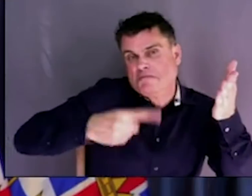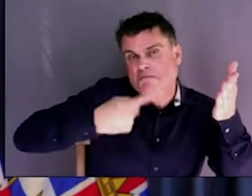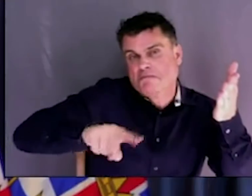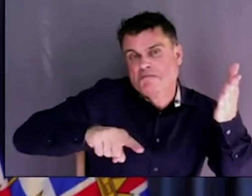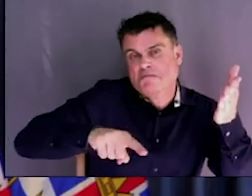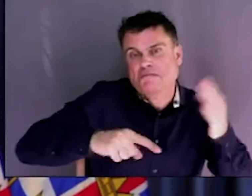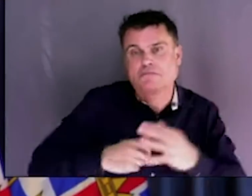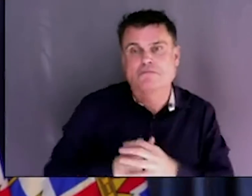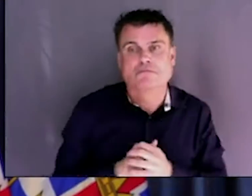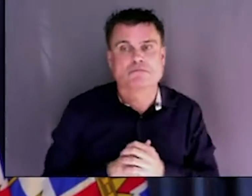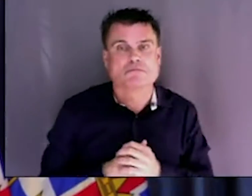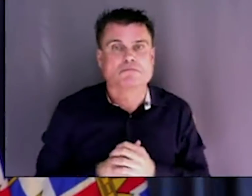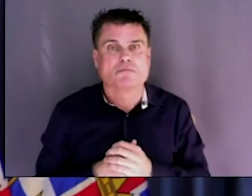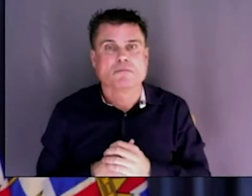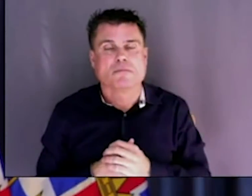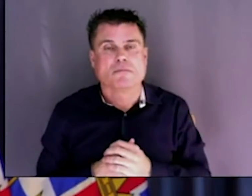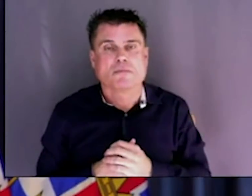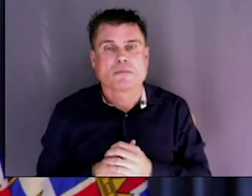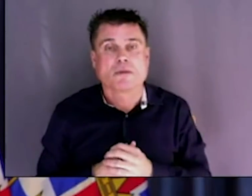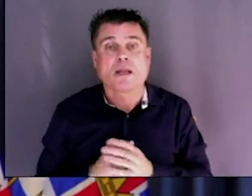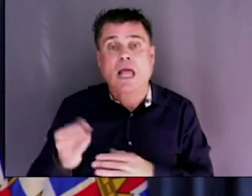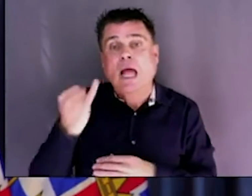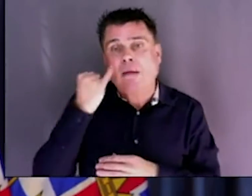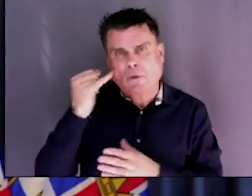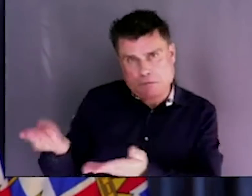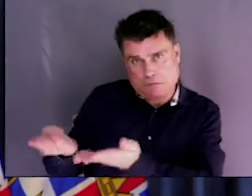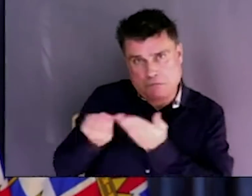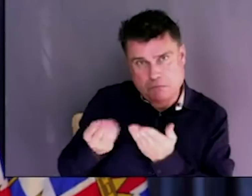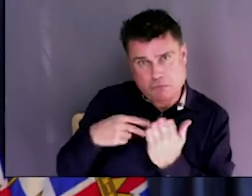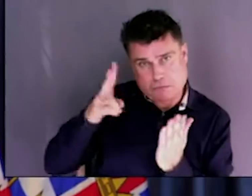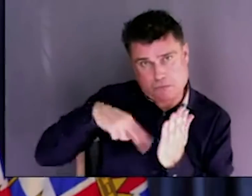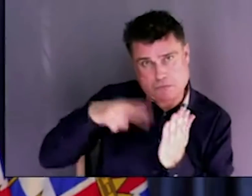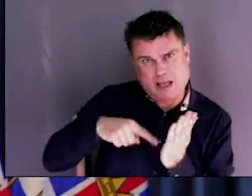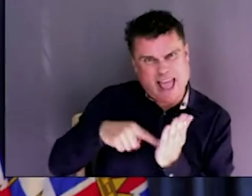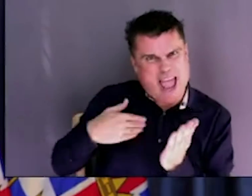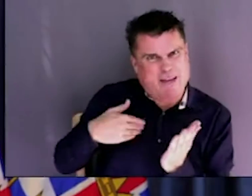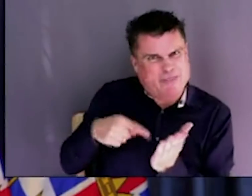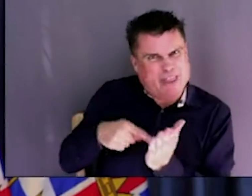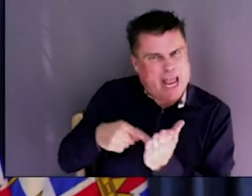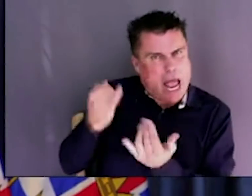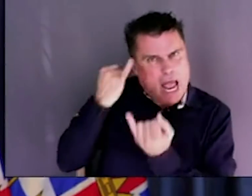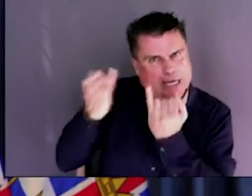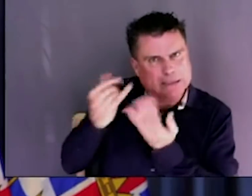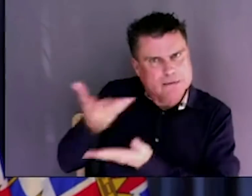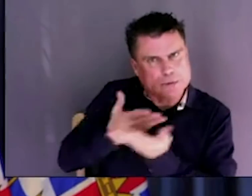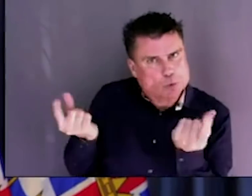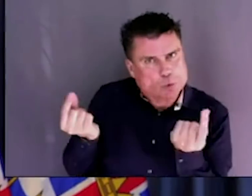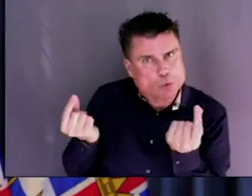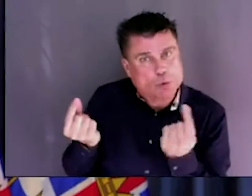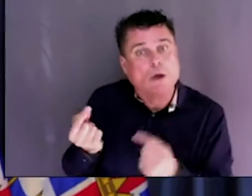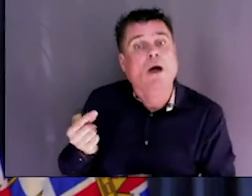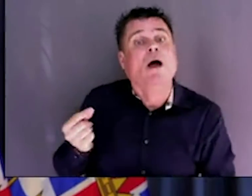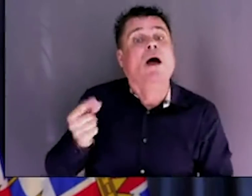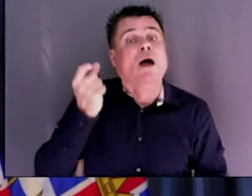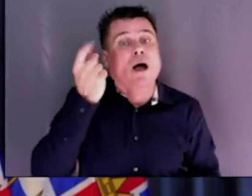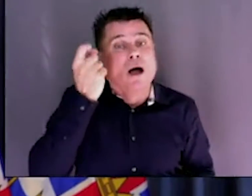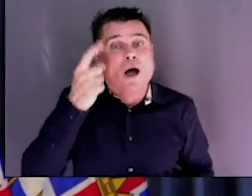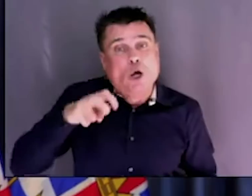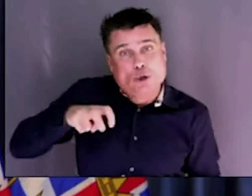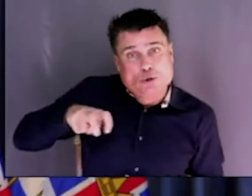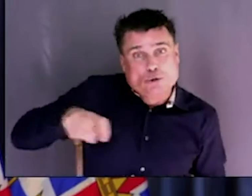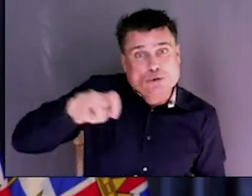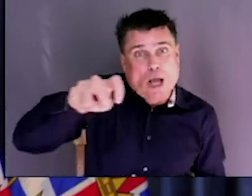hope in that as well. But I think most tourism operators understand that we have had restrictions on travel